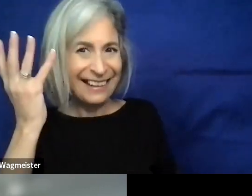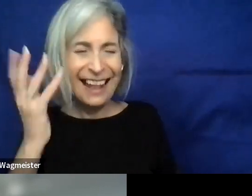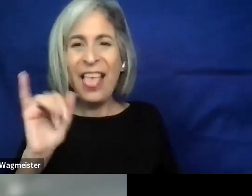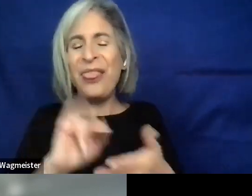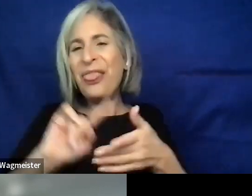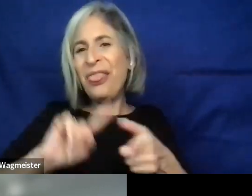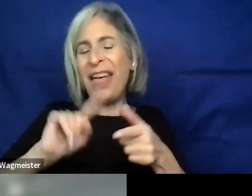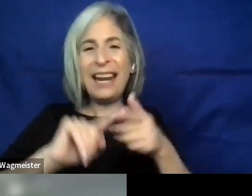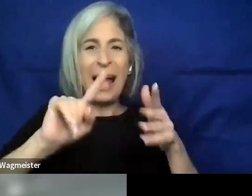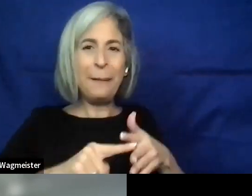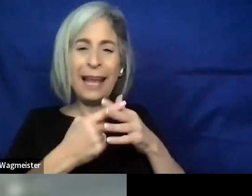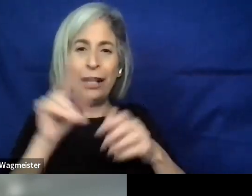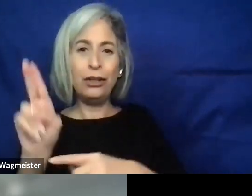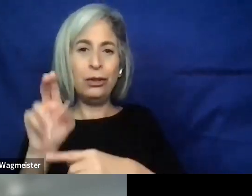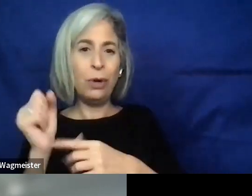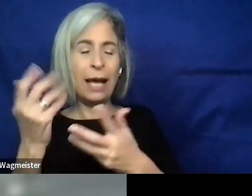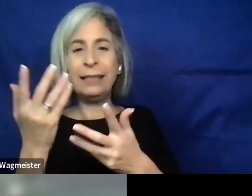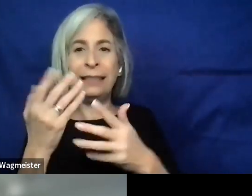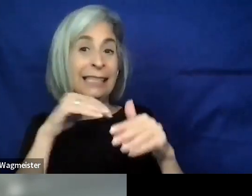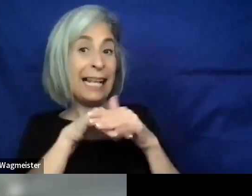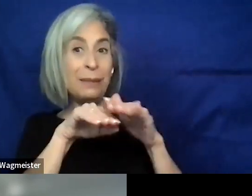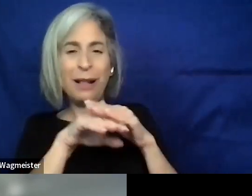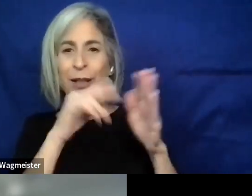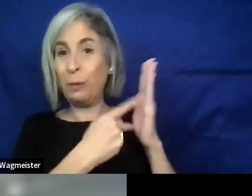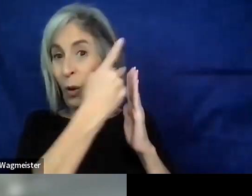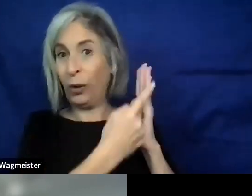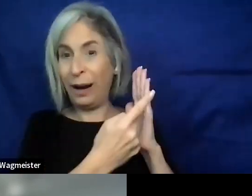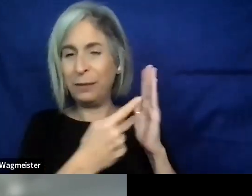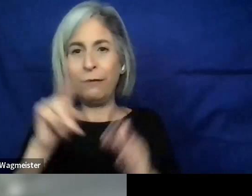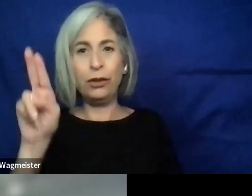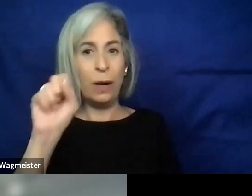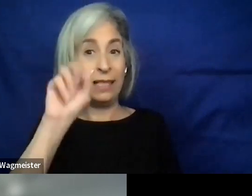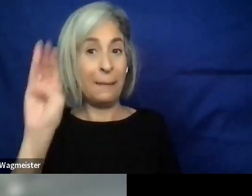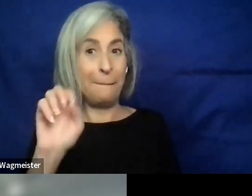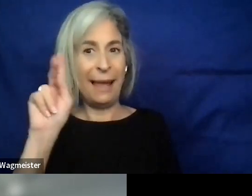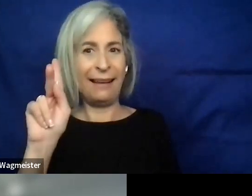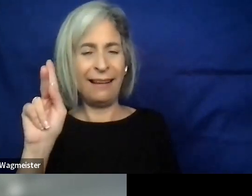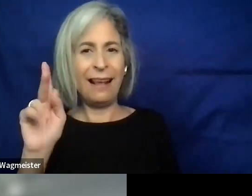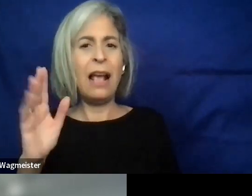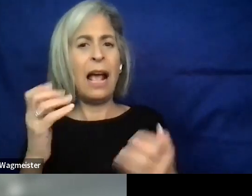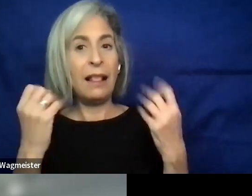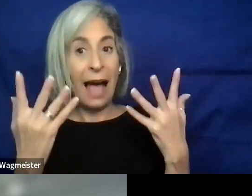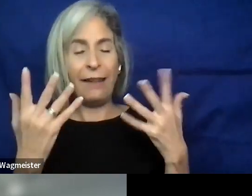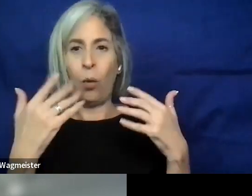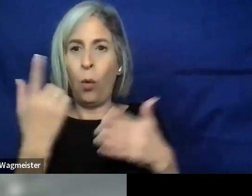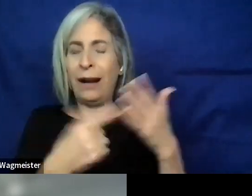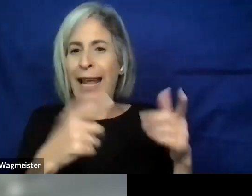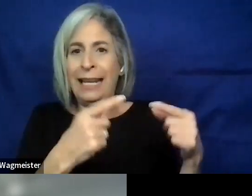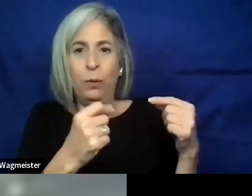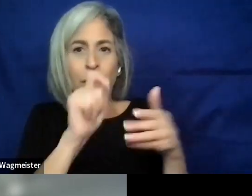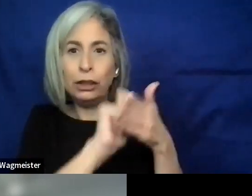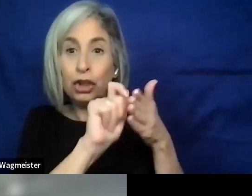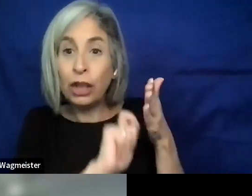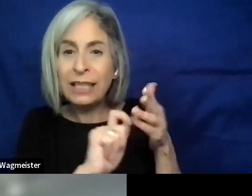began U.S. Bank's accessibility program, you know, through taking a lot of what I had learned in journalism and marketing,